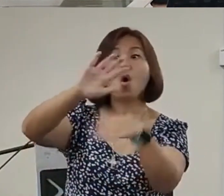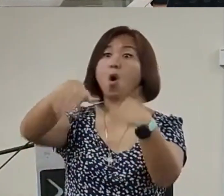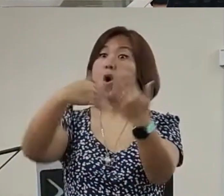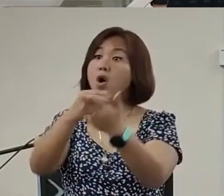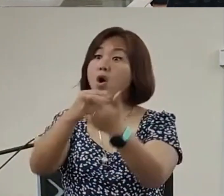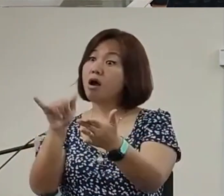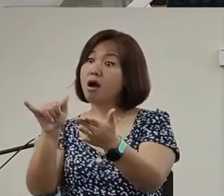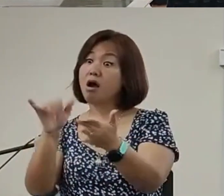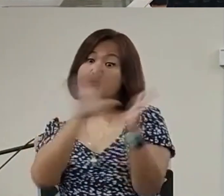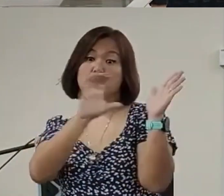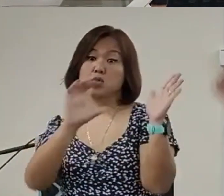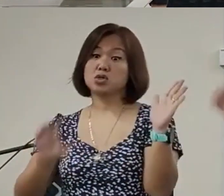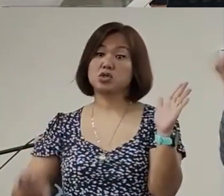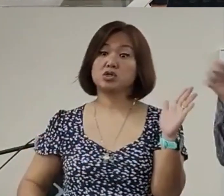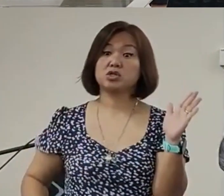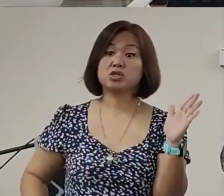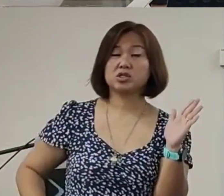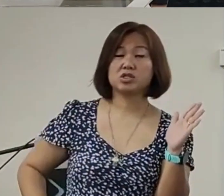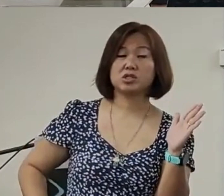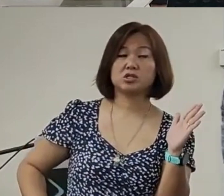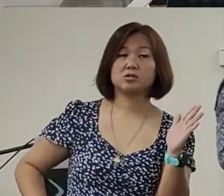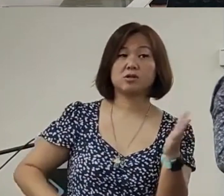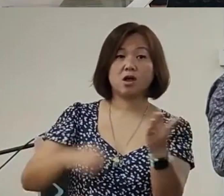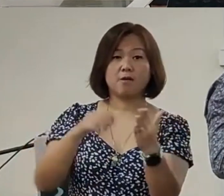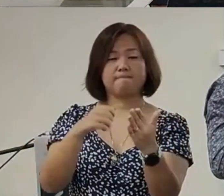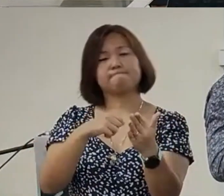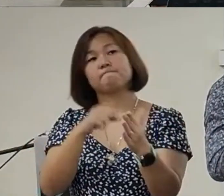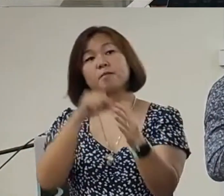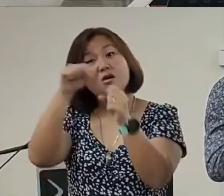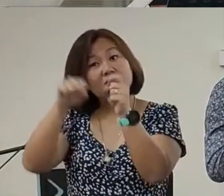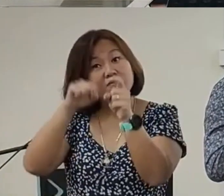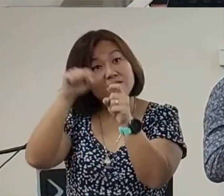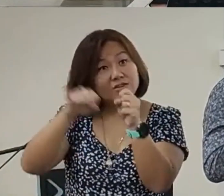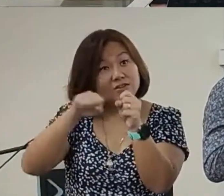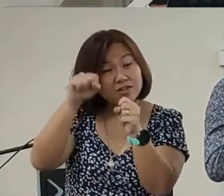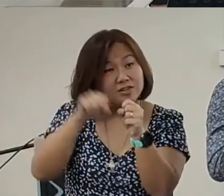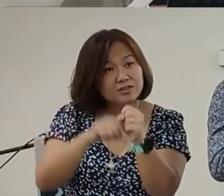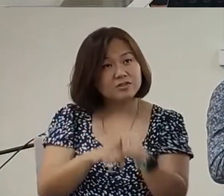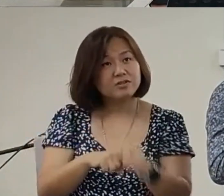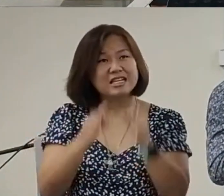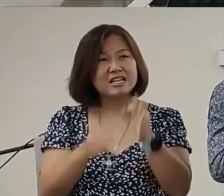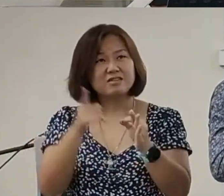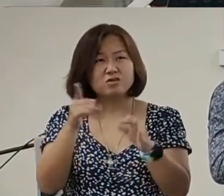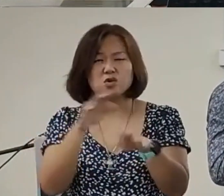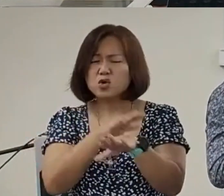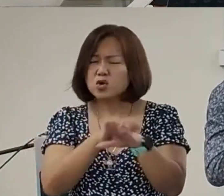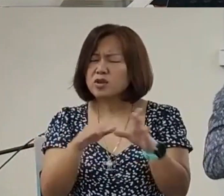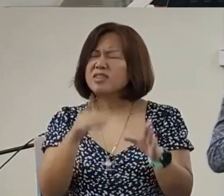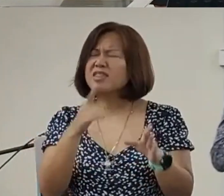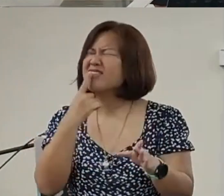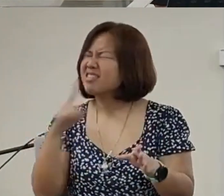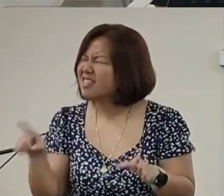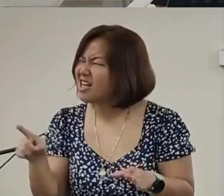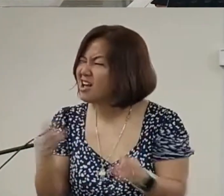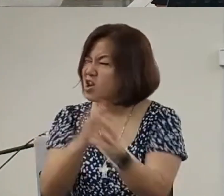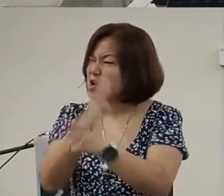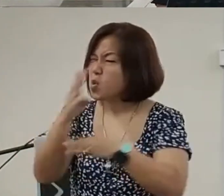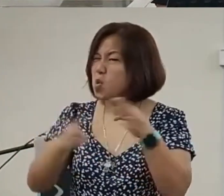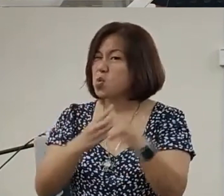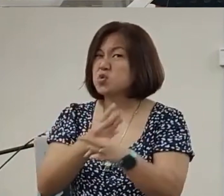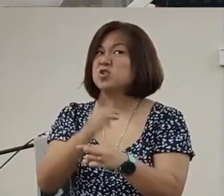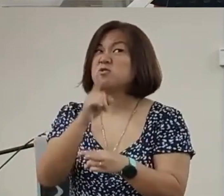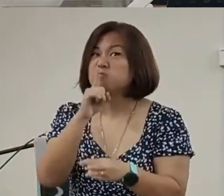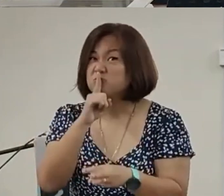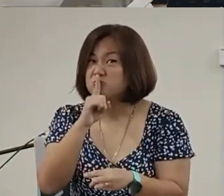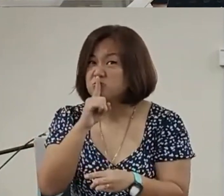Christian videos but you go to all the worldly things and you're not telling the world to shut up the world and it's not going to keep on showing